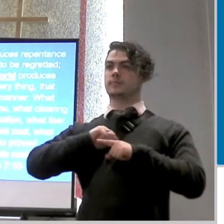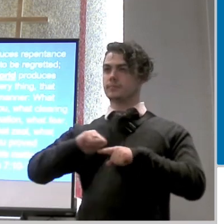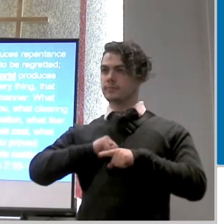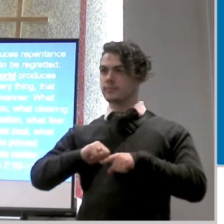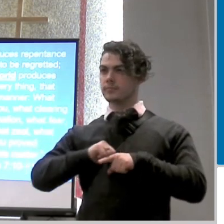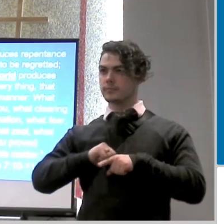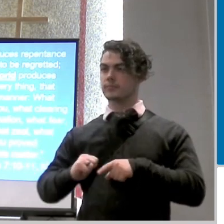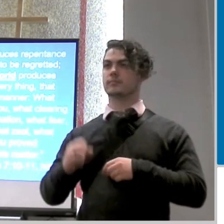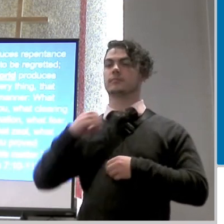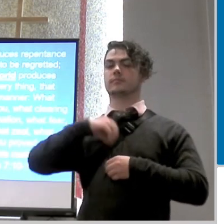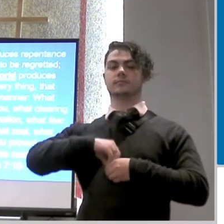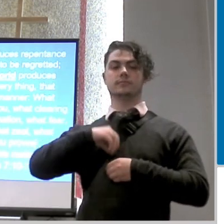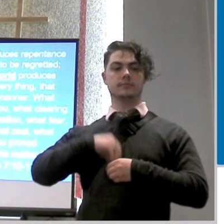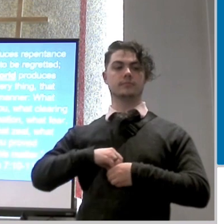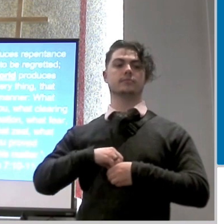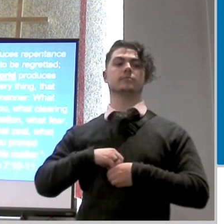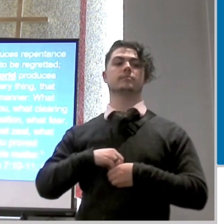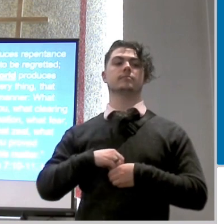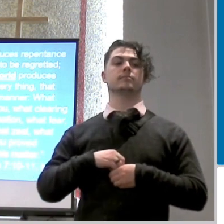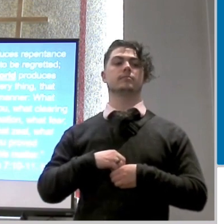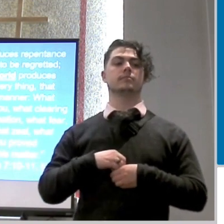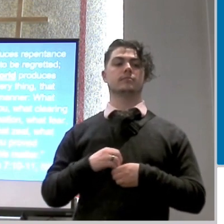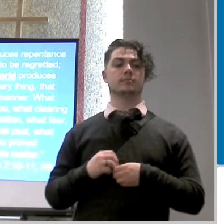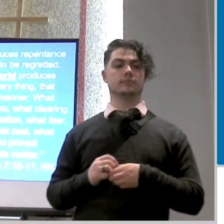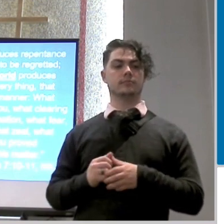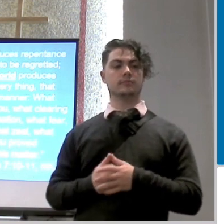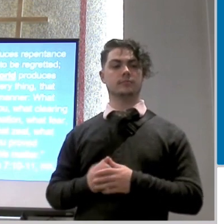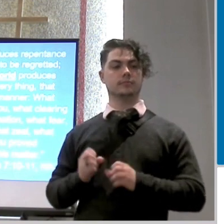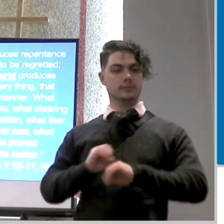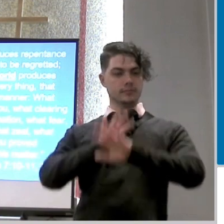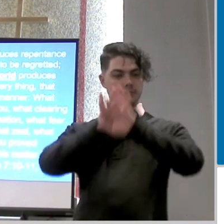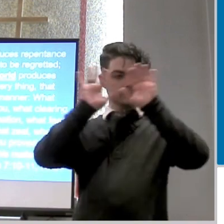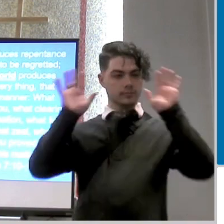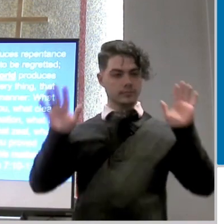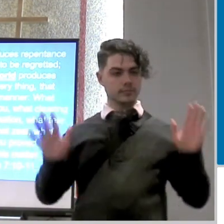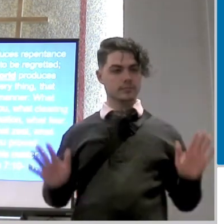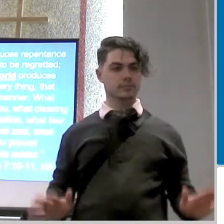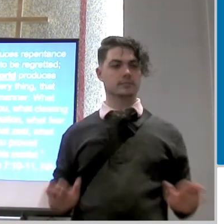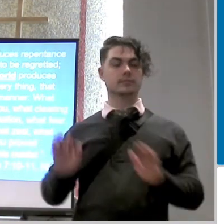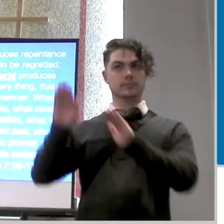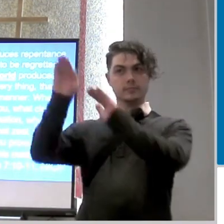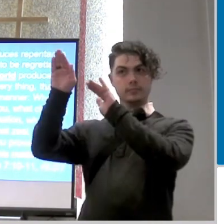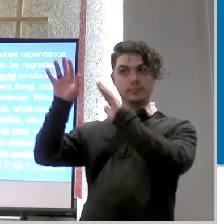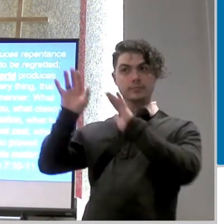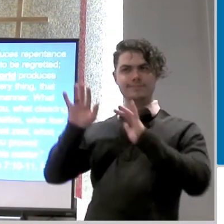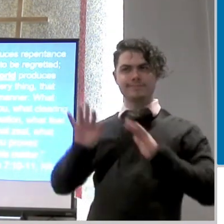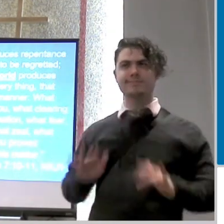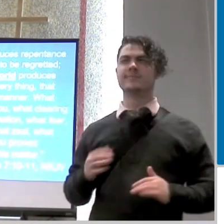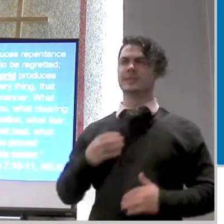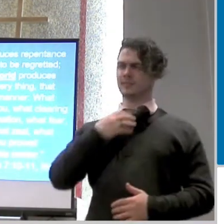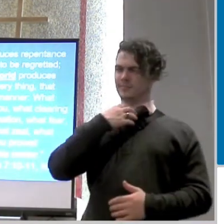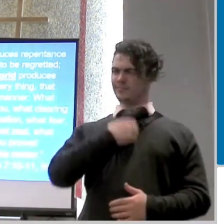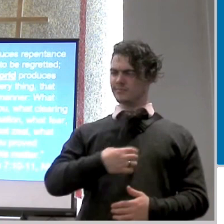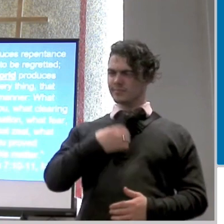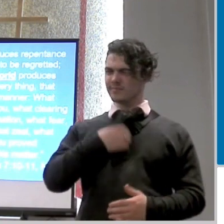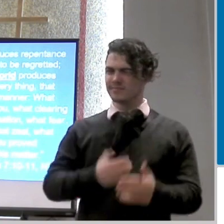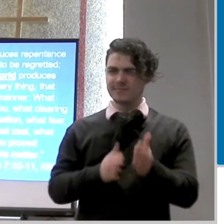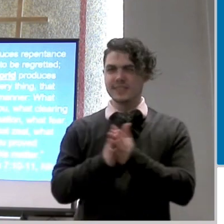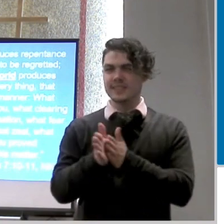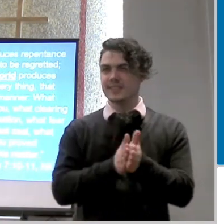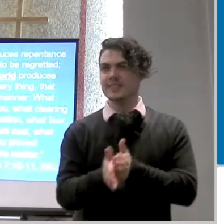what clearing of yourself what indignation what fear what vehement desire what zeal what vindication